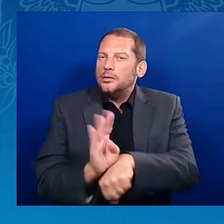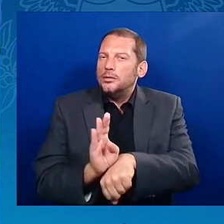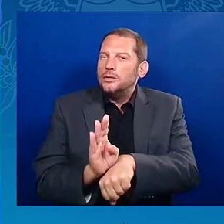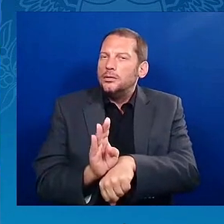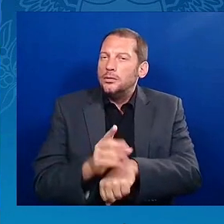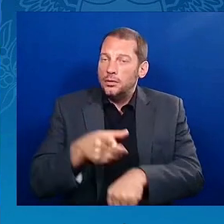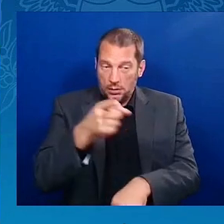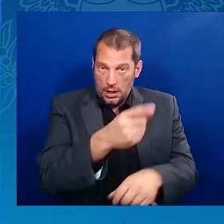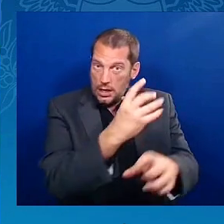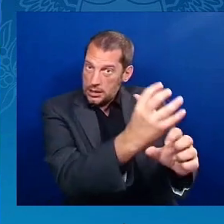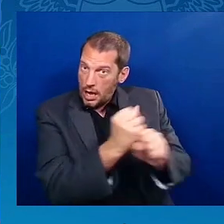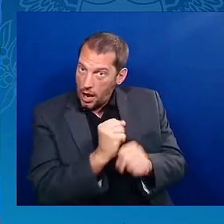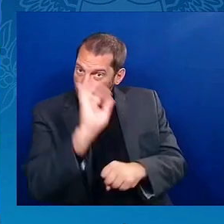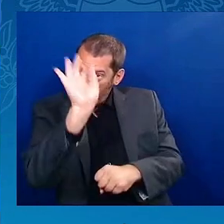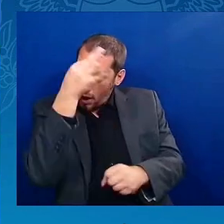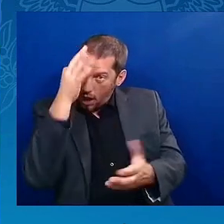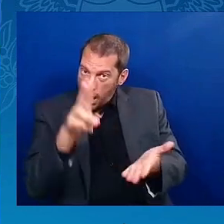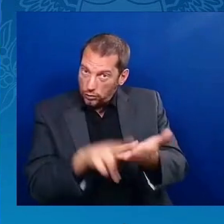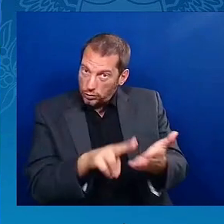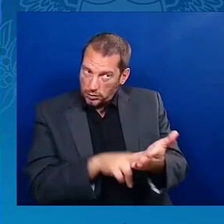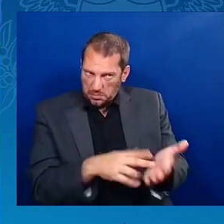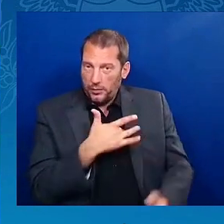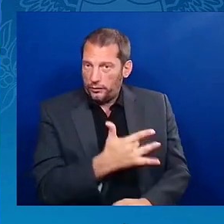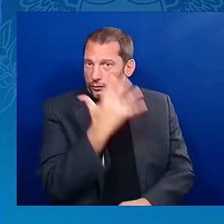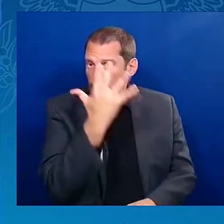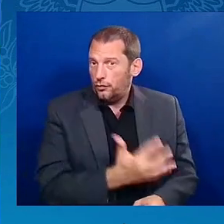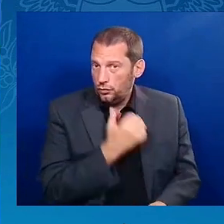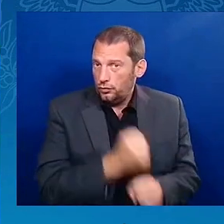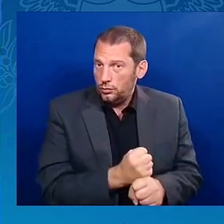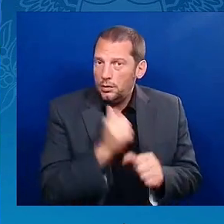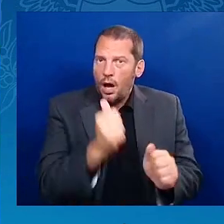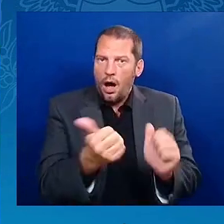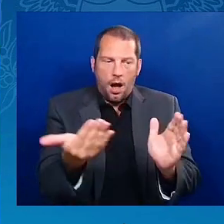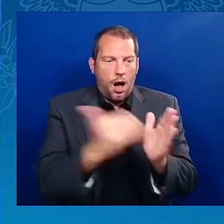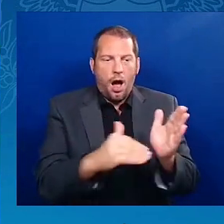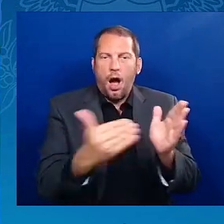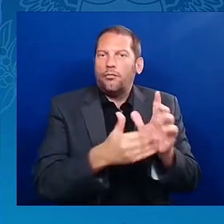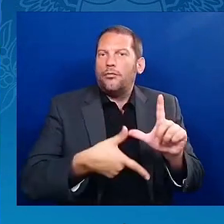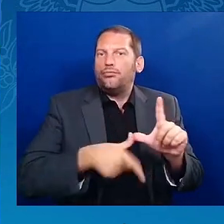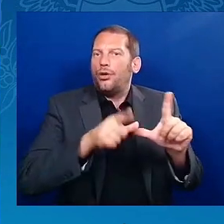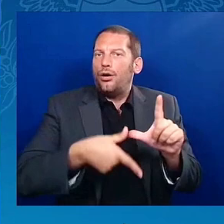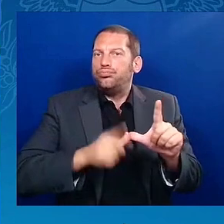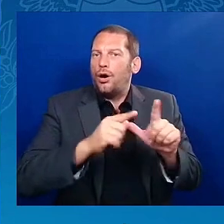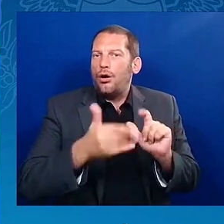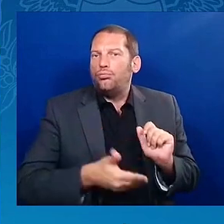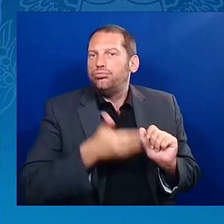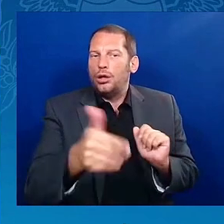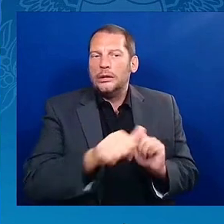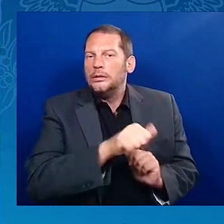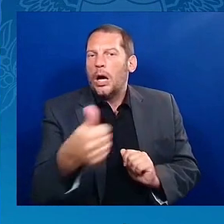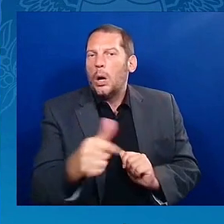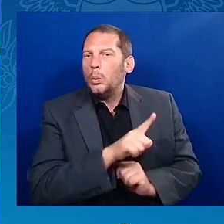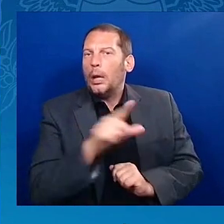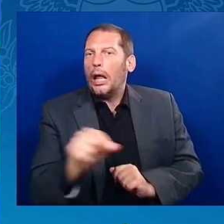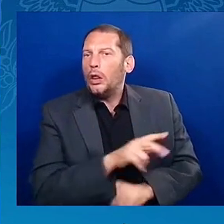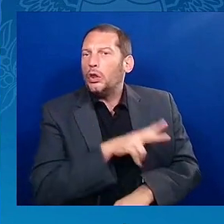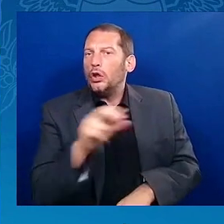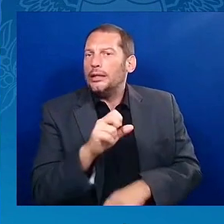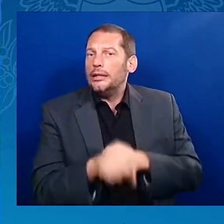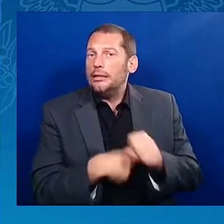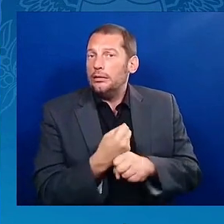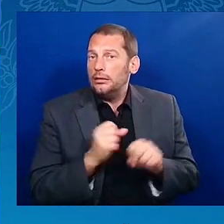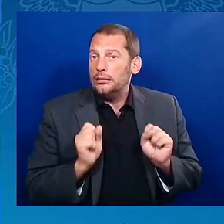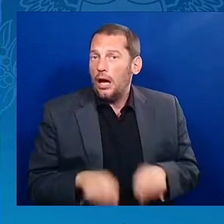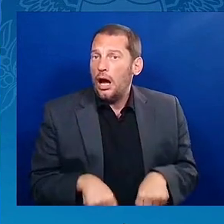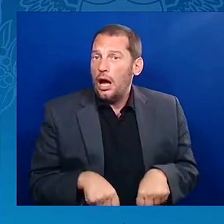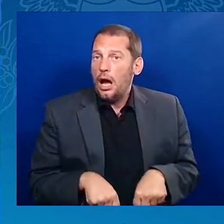10, 20, 30 years. So Steve, unless somebody messes that thing up, it's yours for a